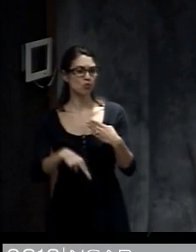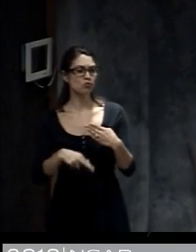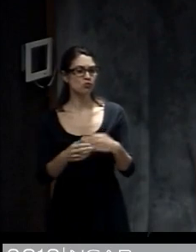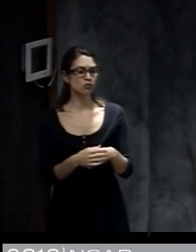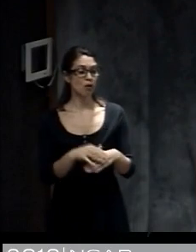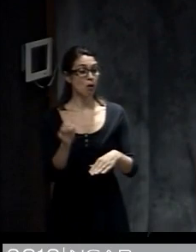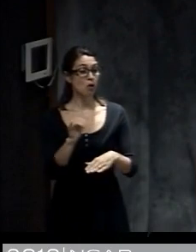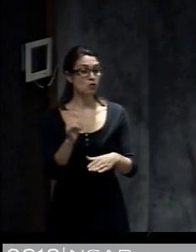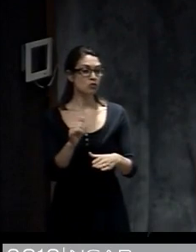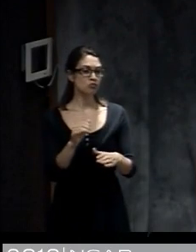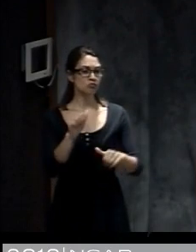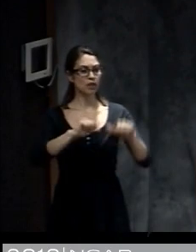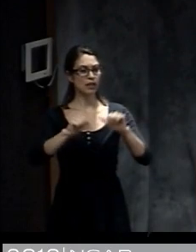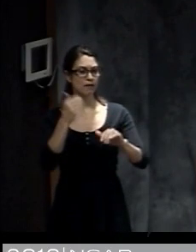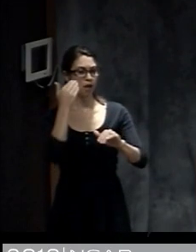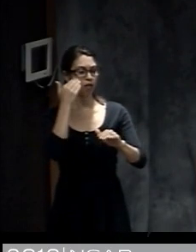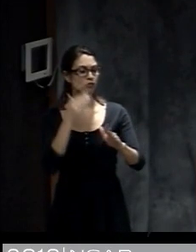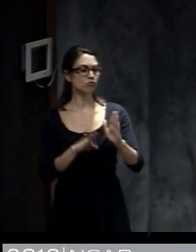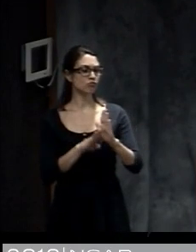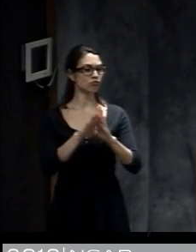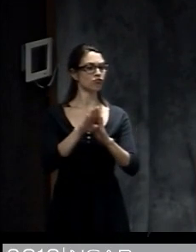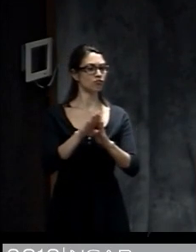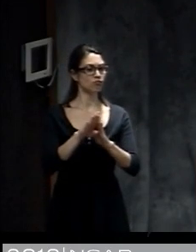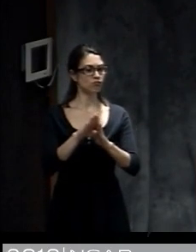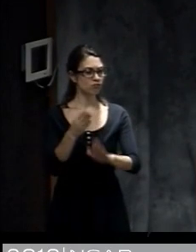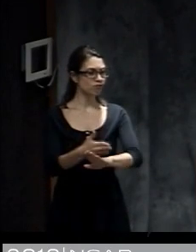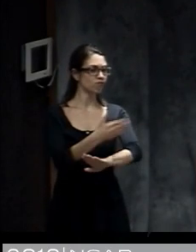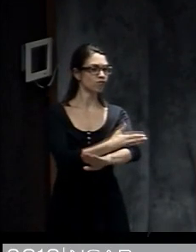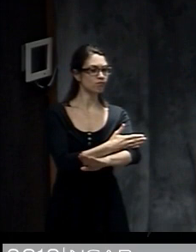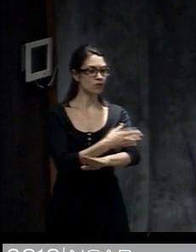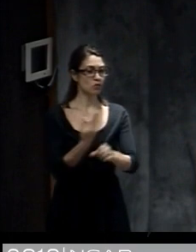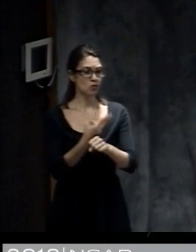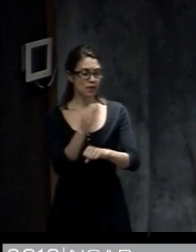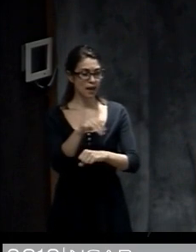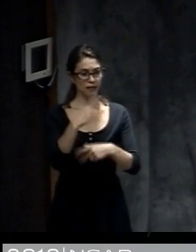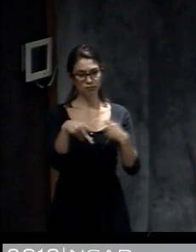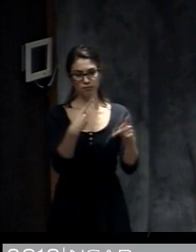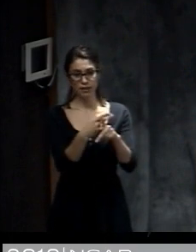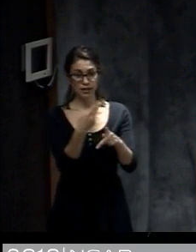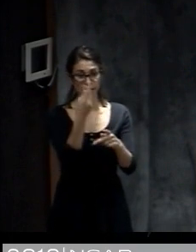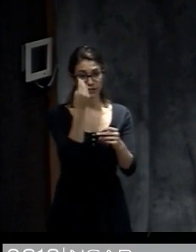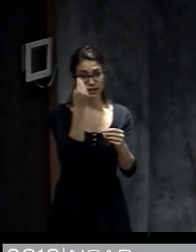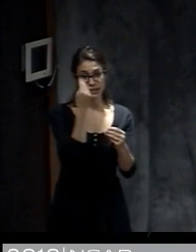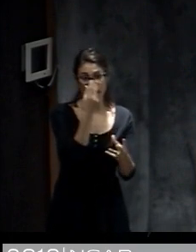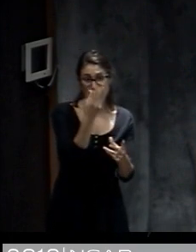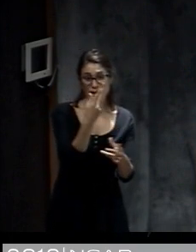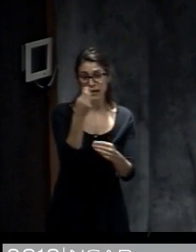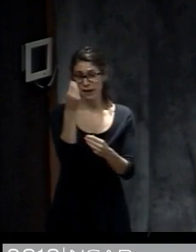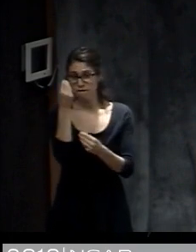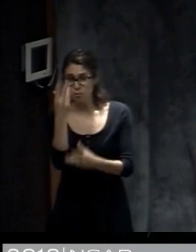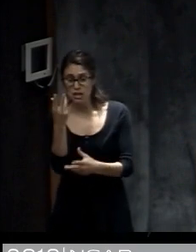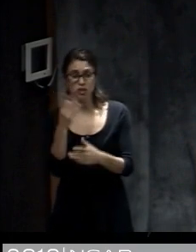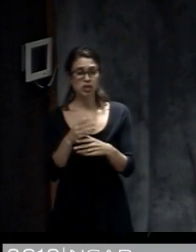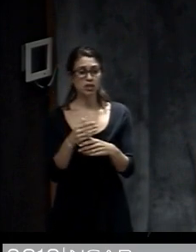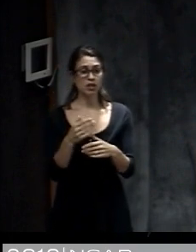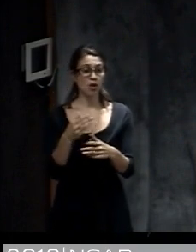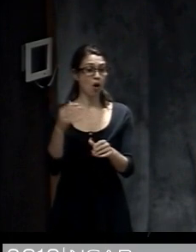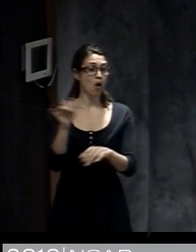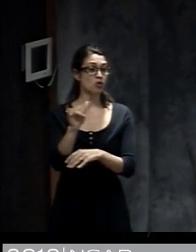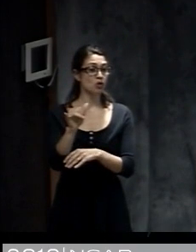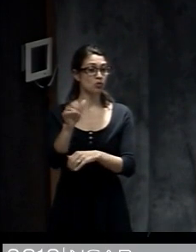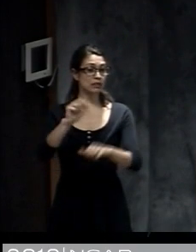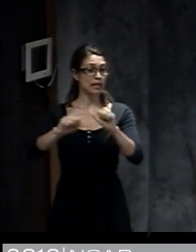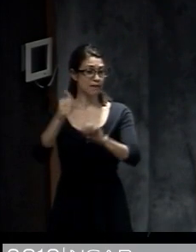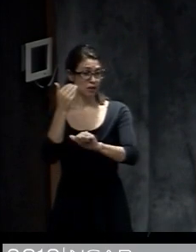scientific knowledge, both using all of these kinds of data and information as well as this scientific knowledge feeding back